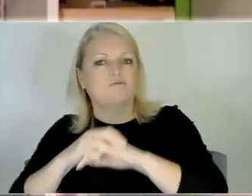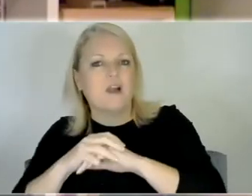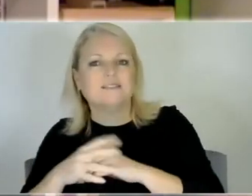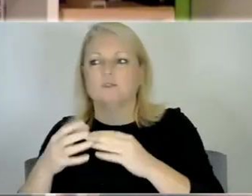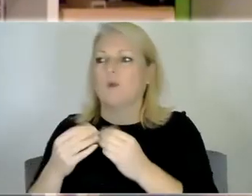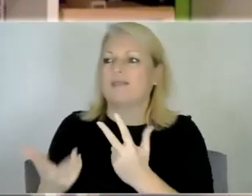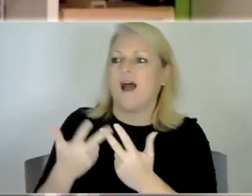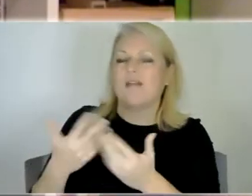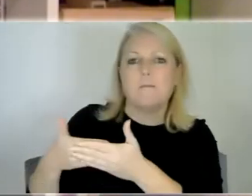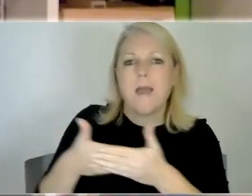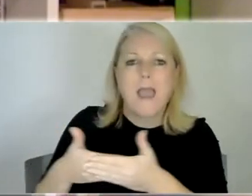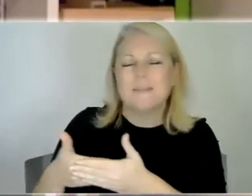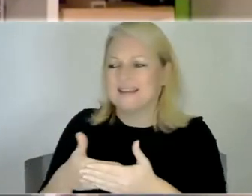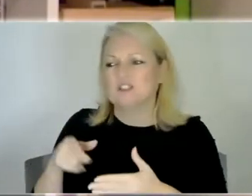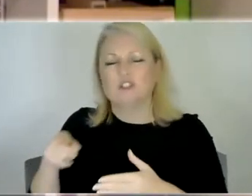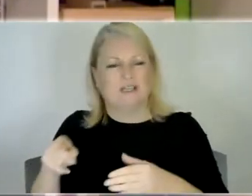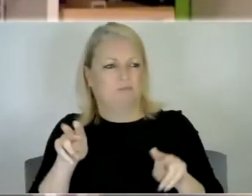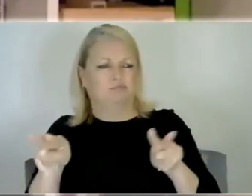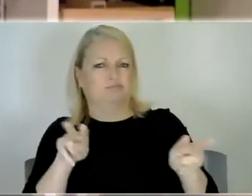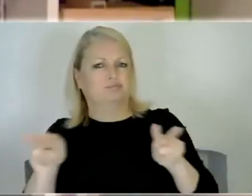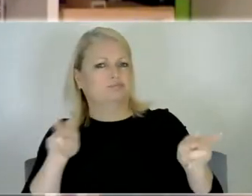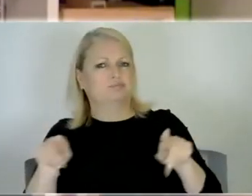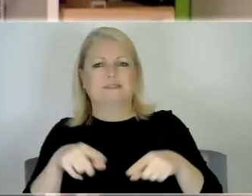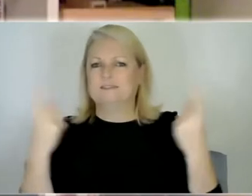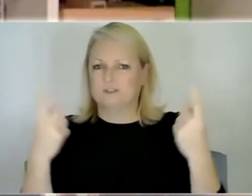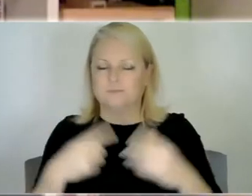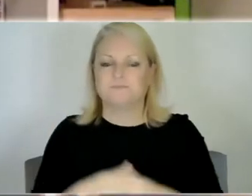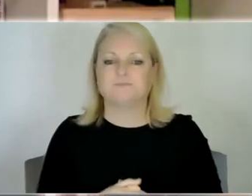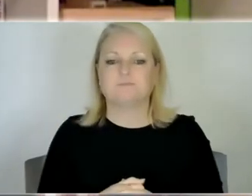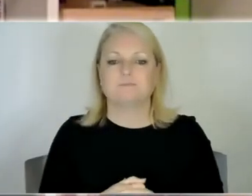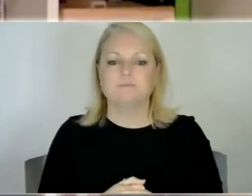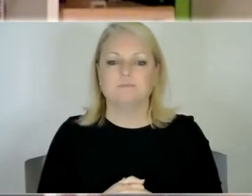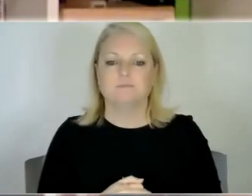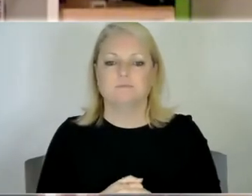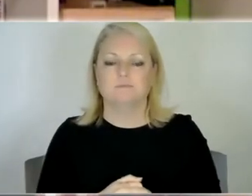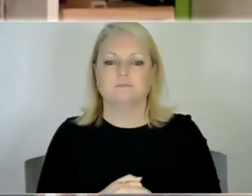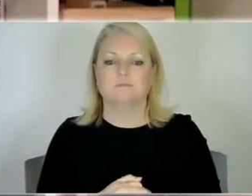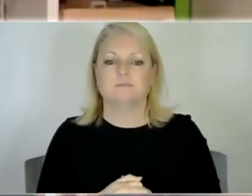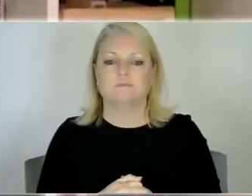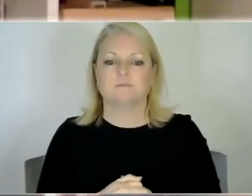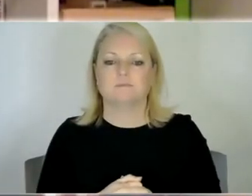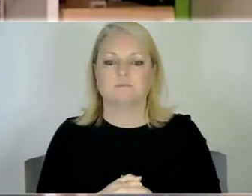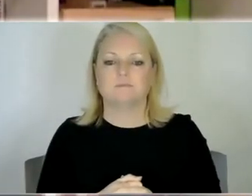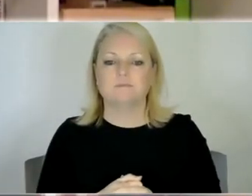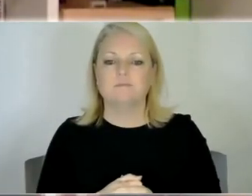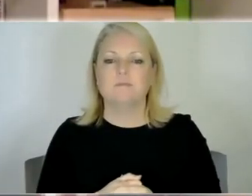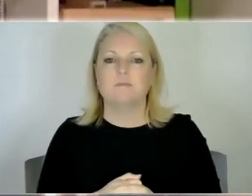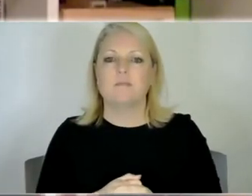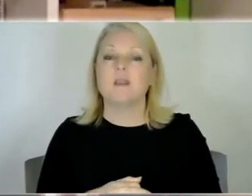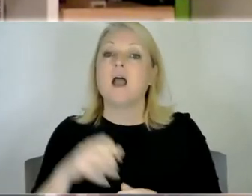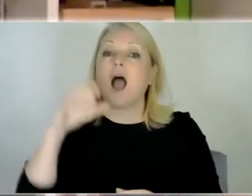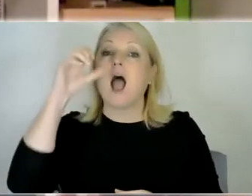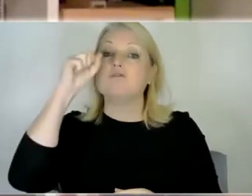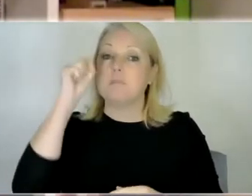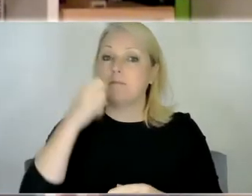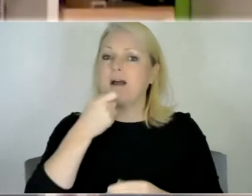really noticing the difference um and then you know I remember a few months later